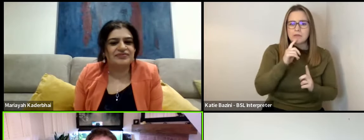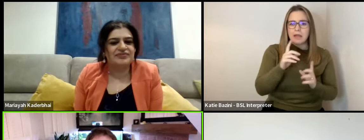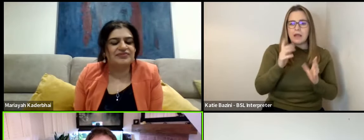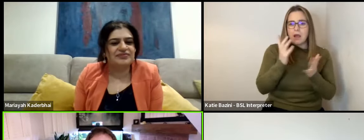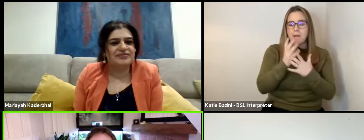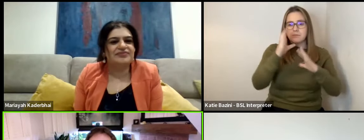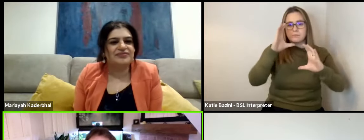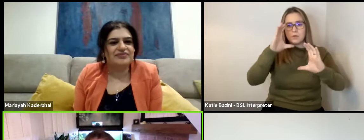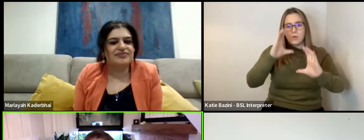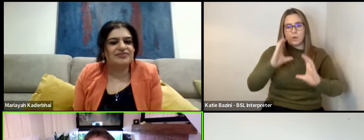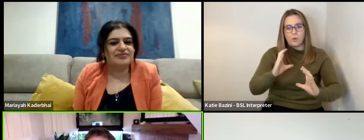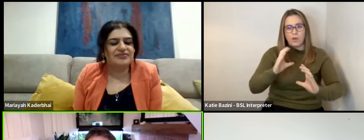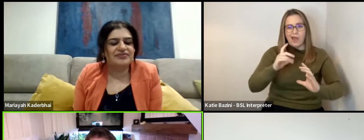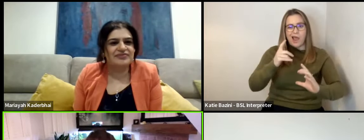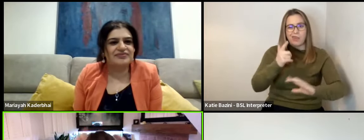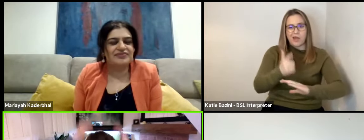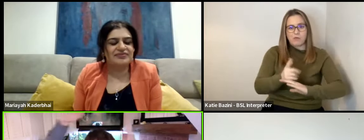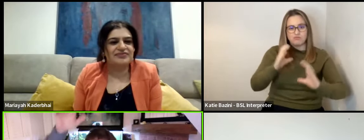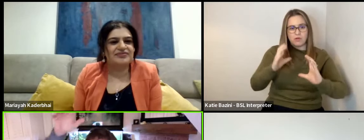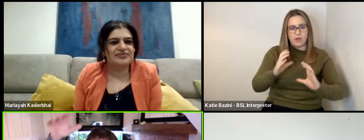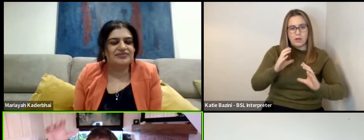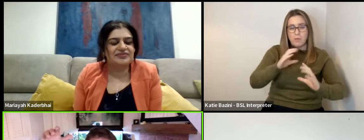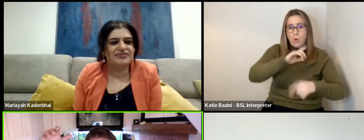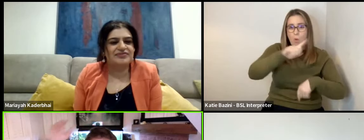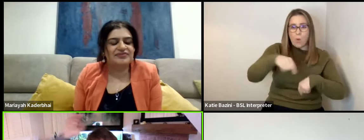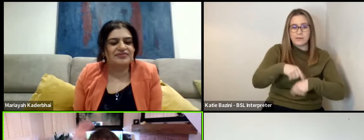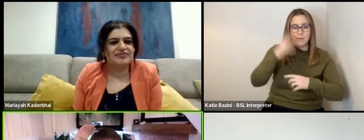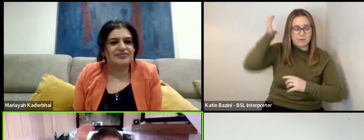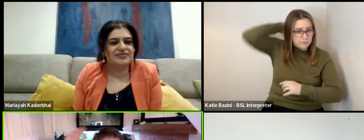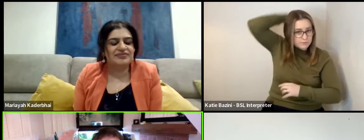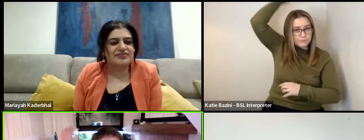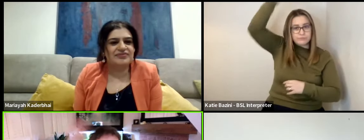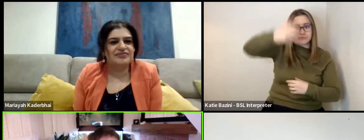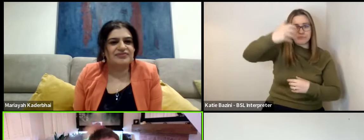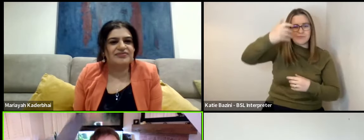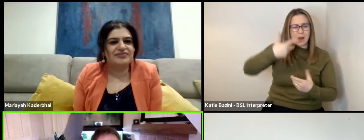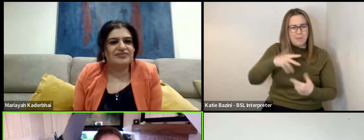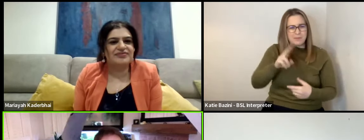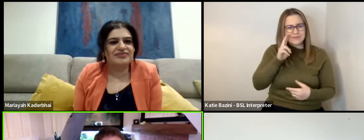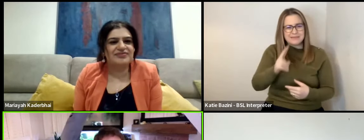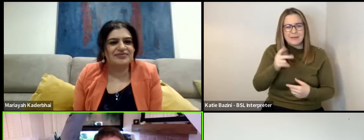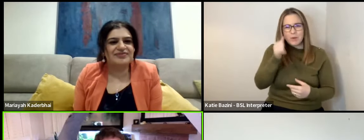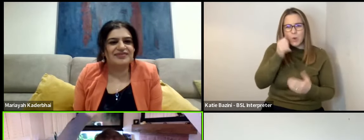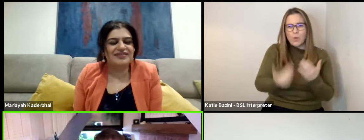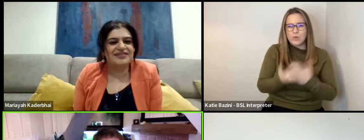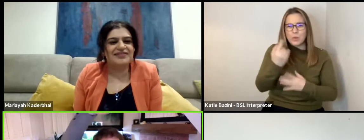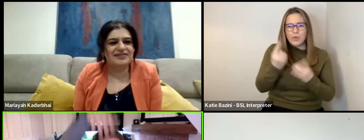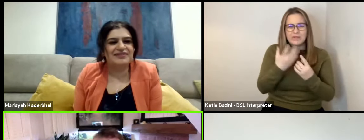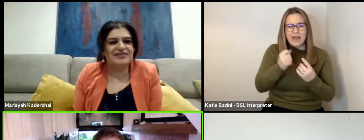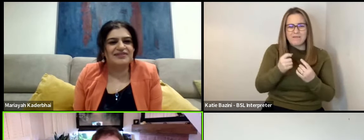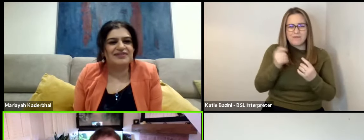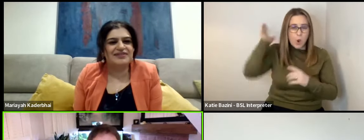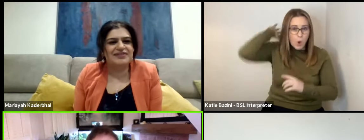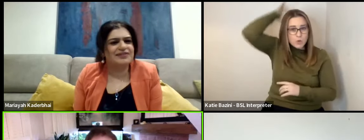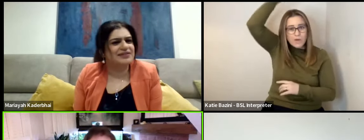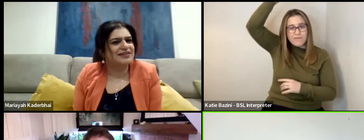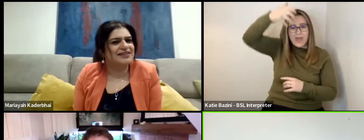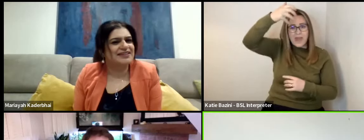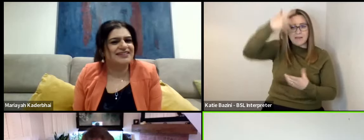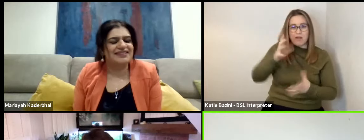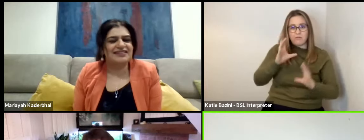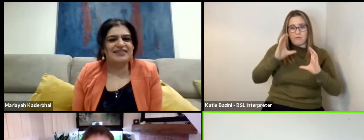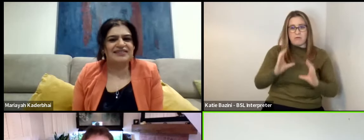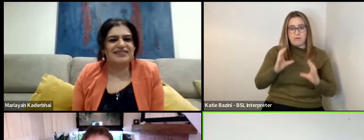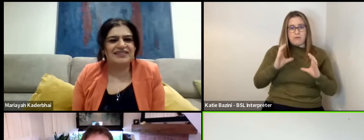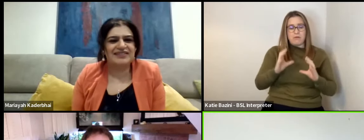camera. And for the whole time, he's got this device that, you know, you've seen them little new devices now that they have on it, where it goes over the top and he wrestled.